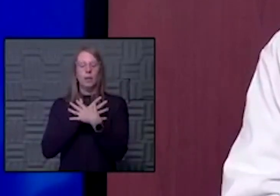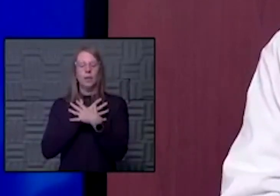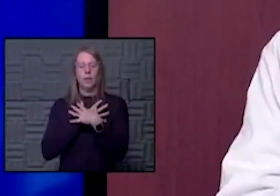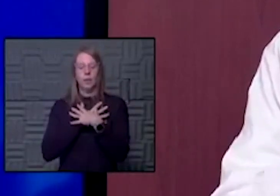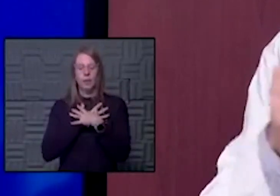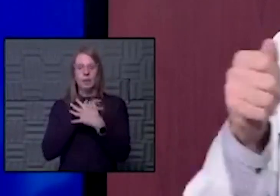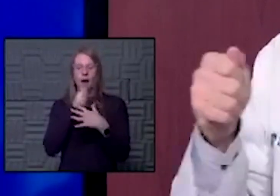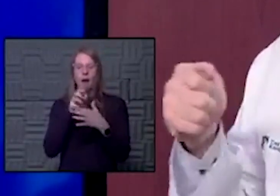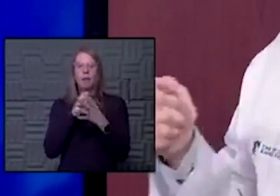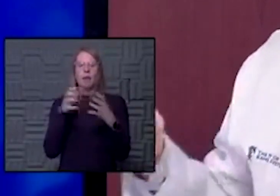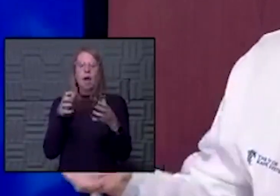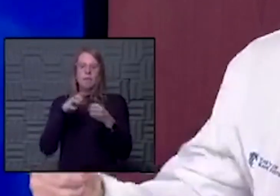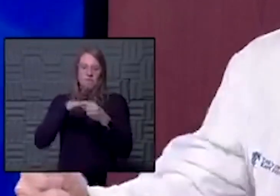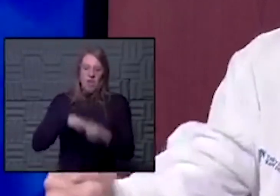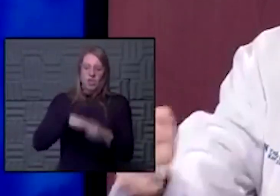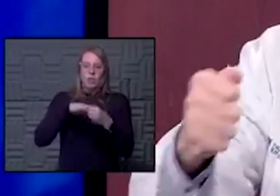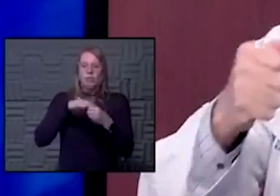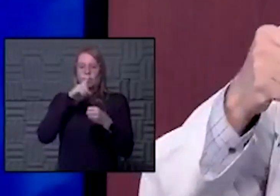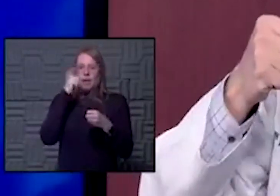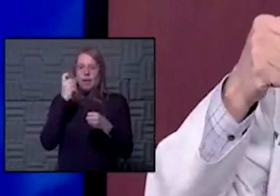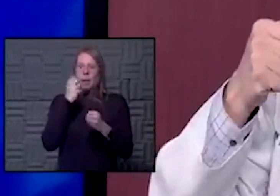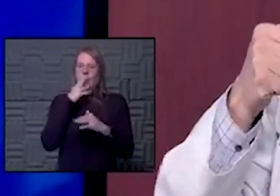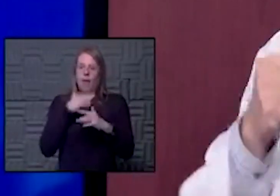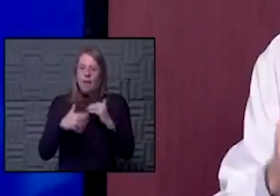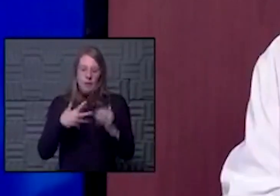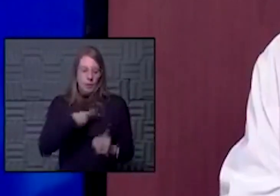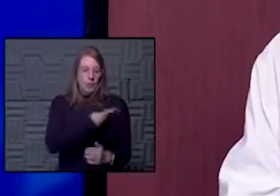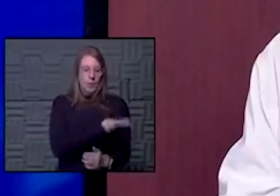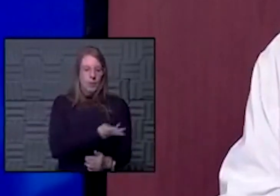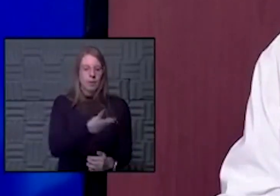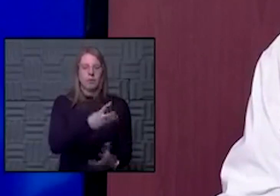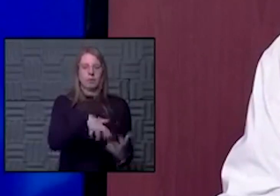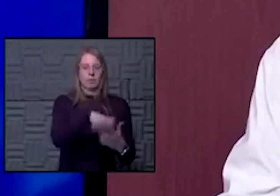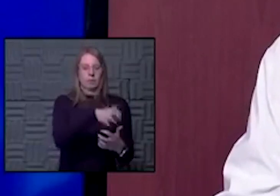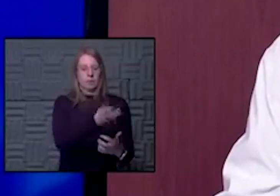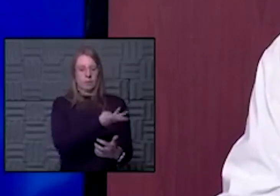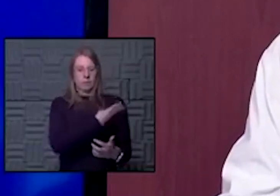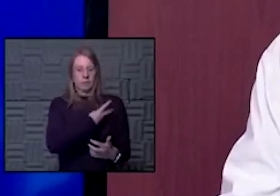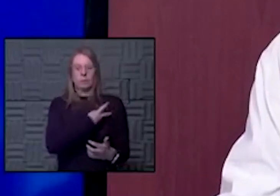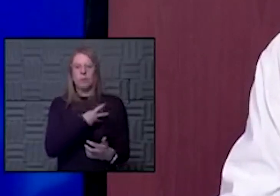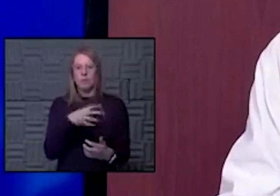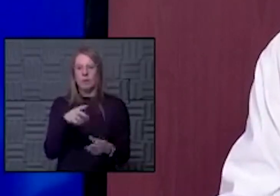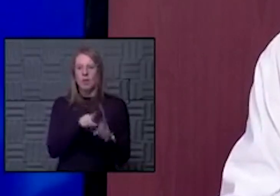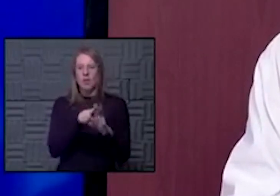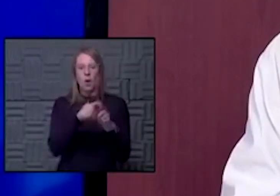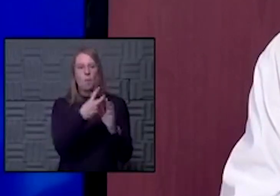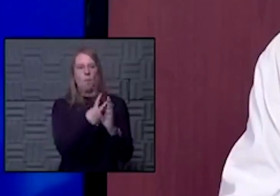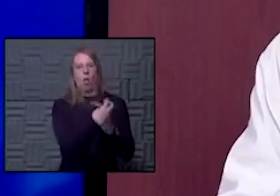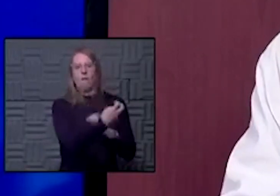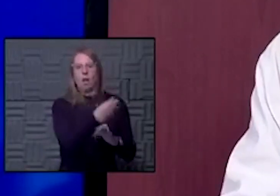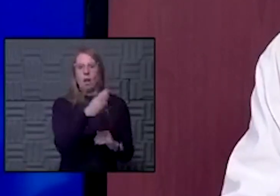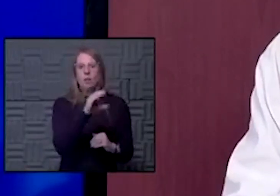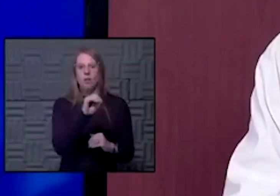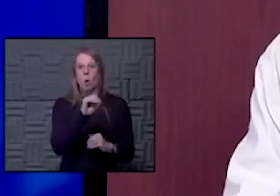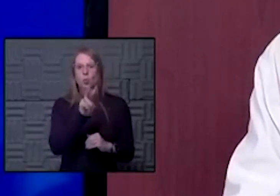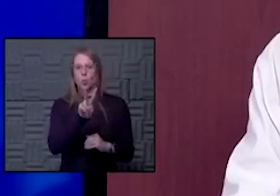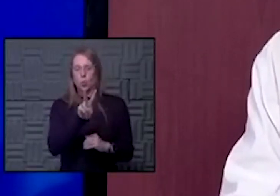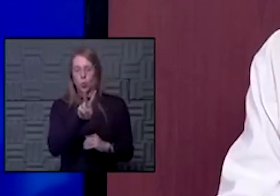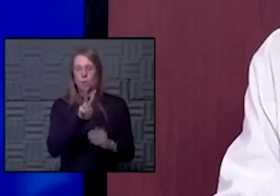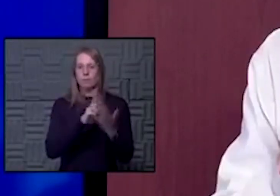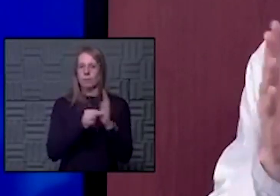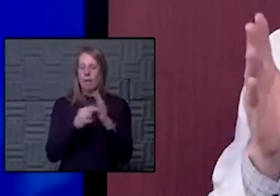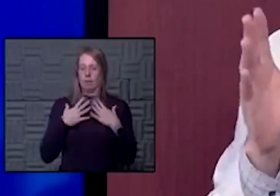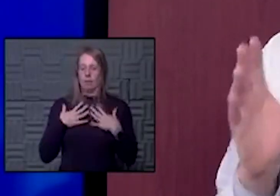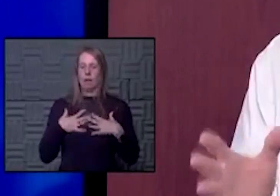pressure because you're putting this blood through this machine to help oxygenate and sometimes pull off carbon dioxide. And when you do that, you can rest the lung.